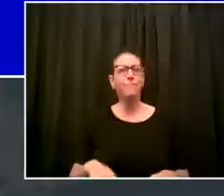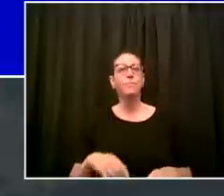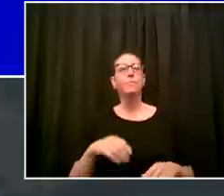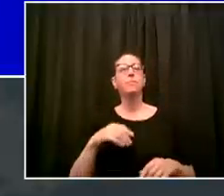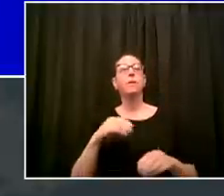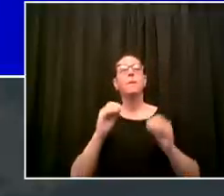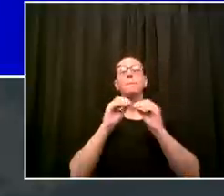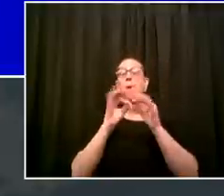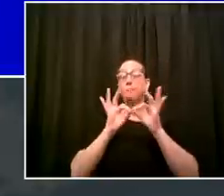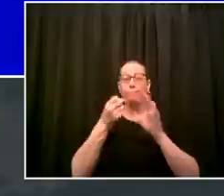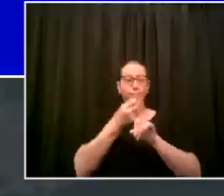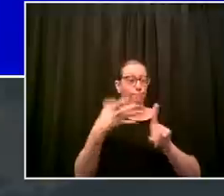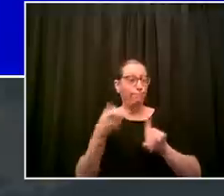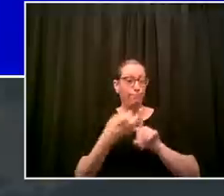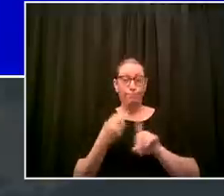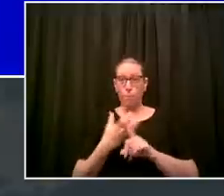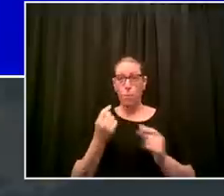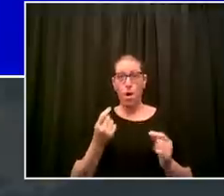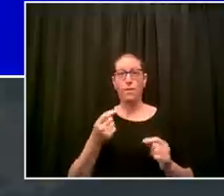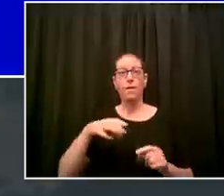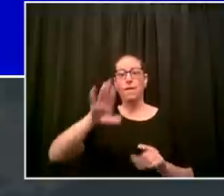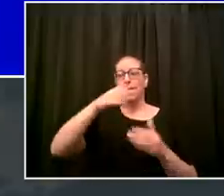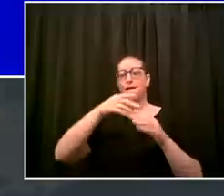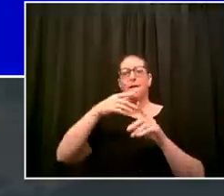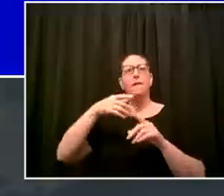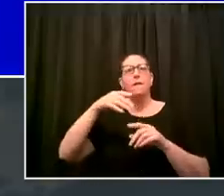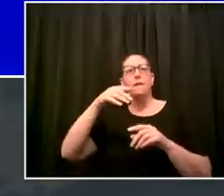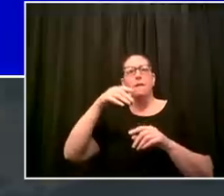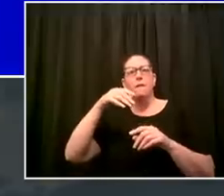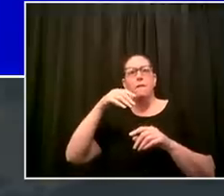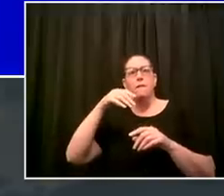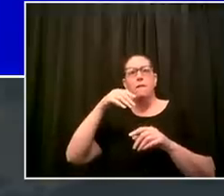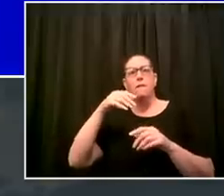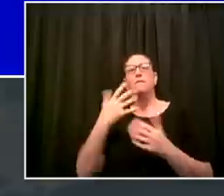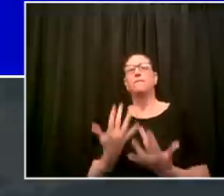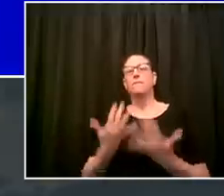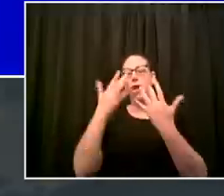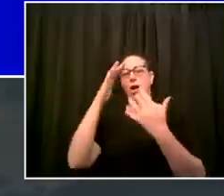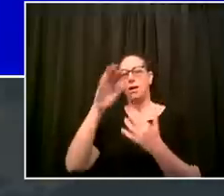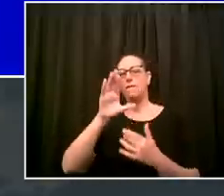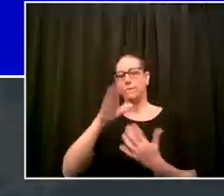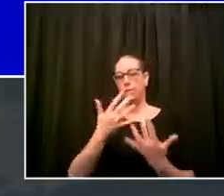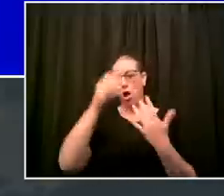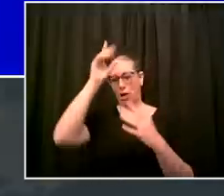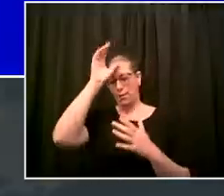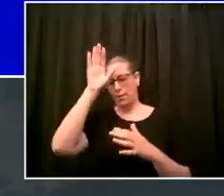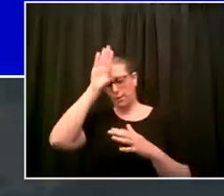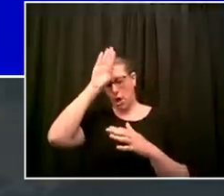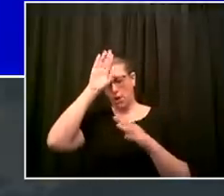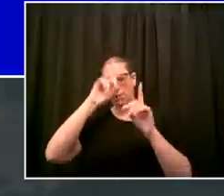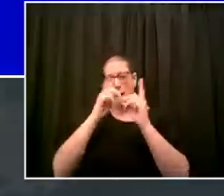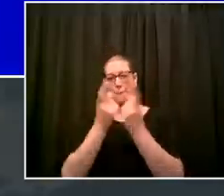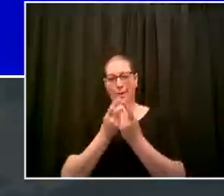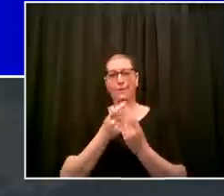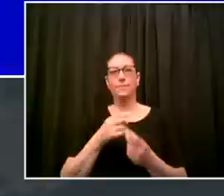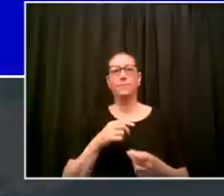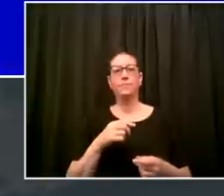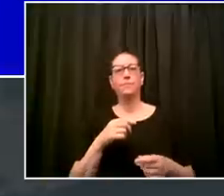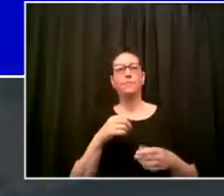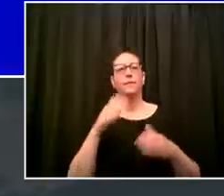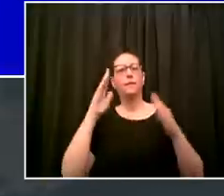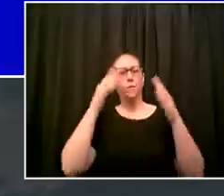whole fdny family anyone is welcome to participate testers will go to your work sites same with the